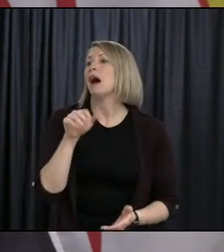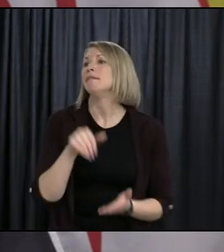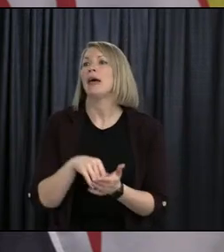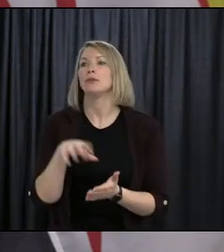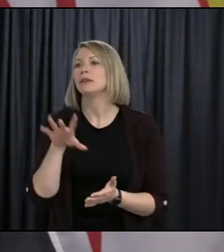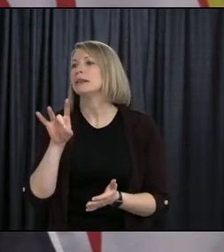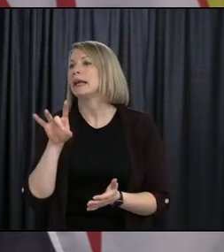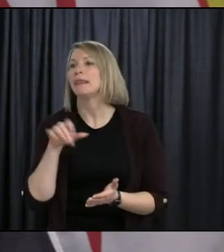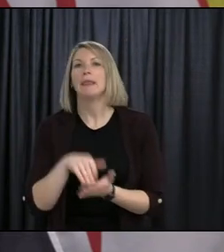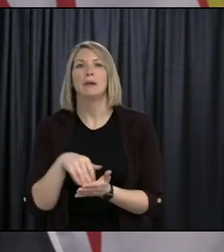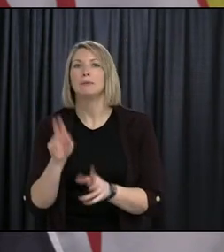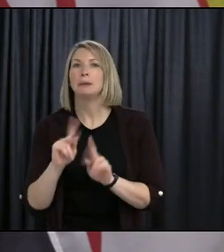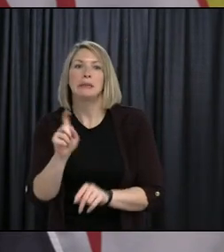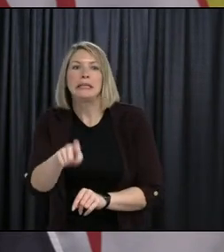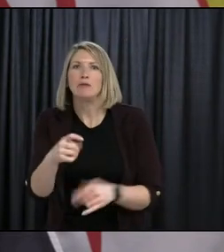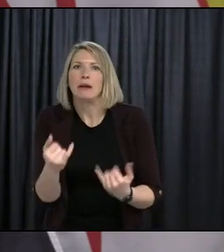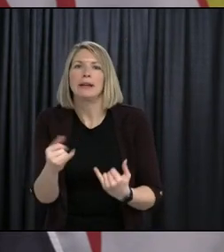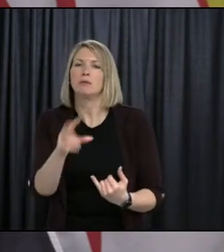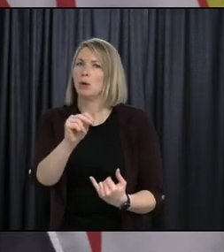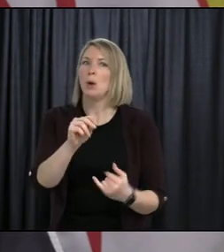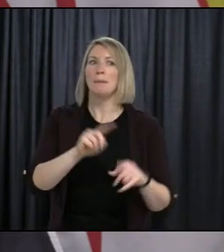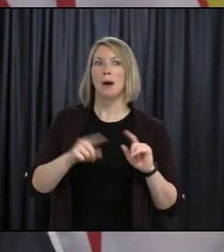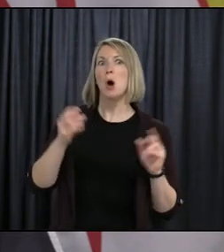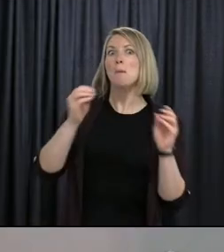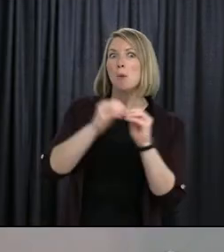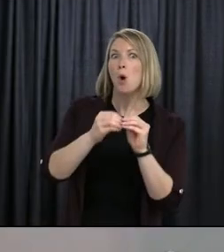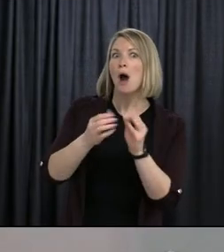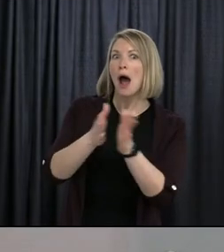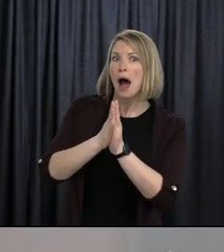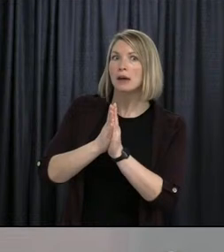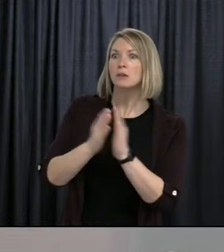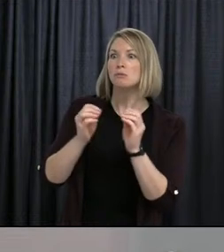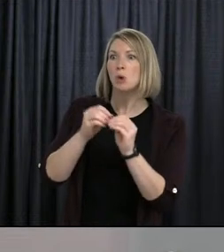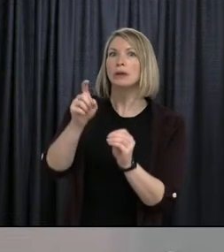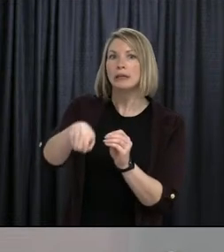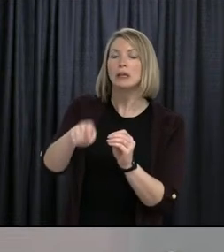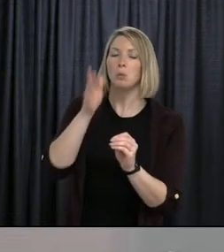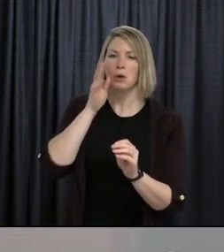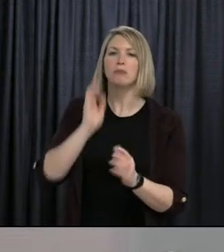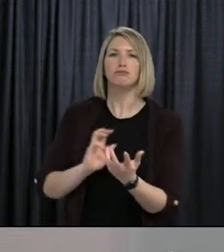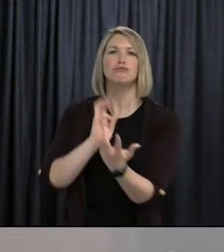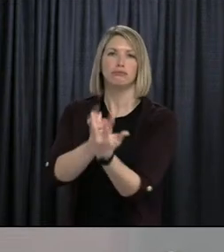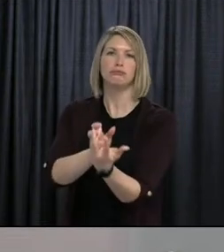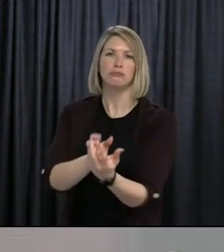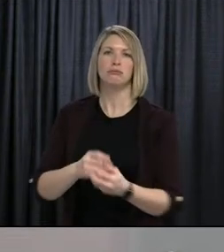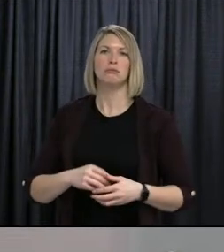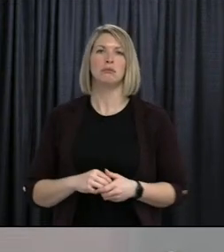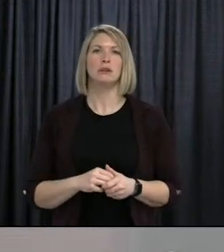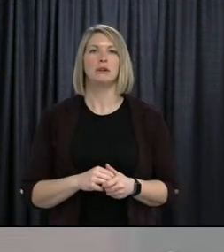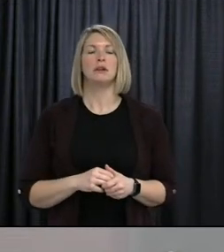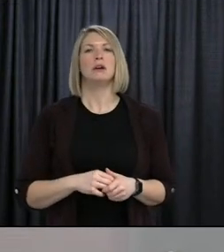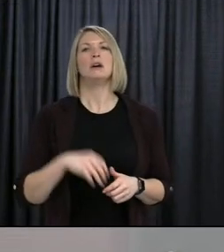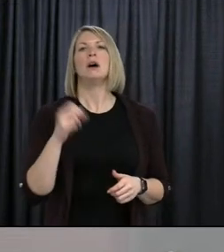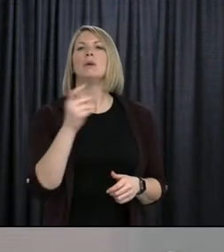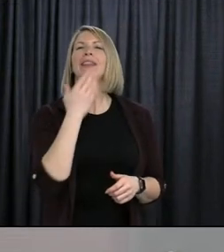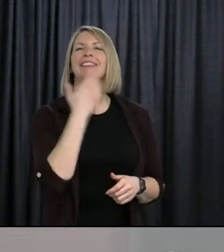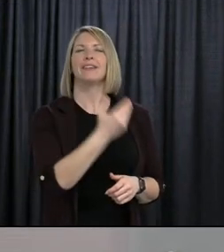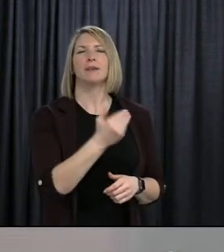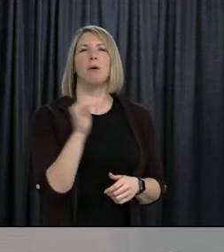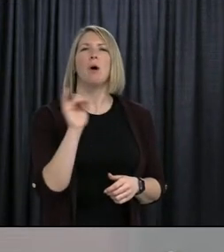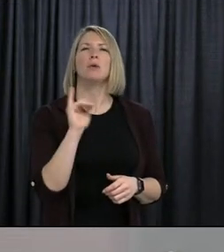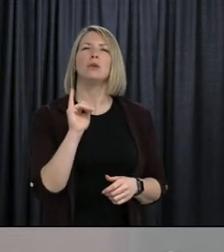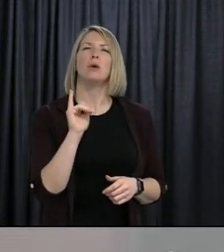afield, we will do though. Okay, thanks. And my follow-up just briefly. Could you tell me how many people you're aware of